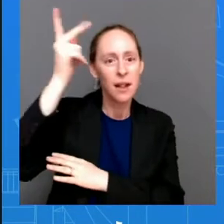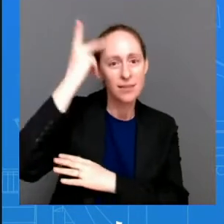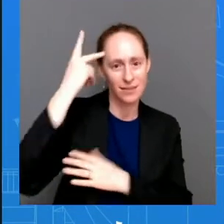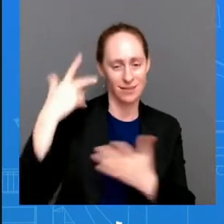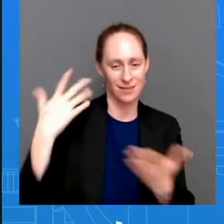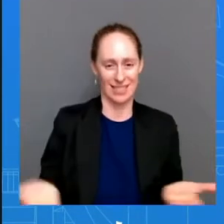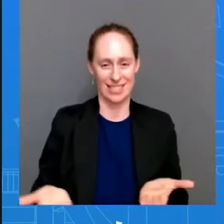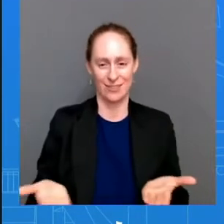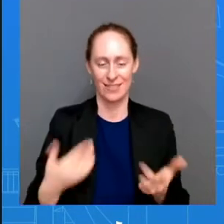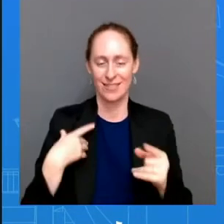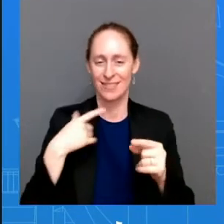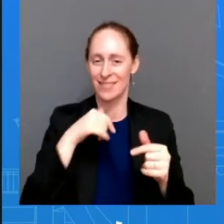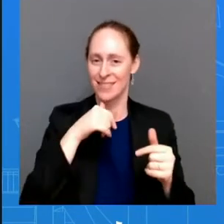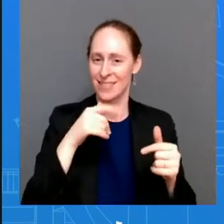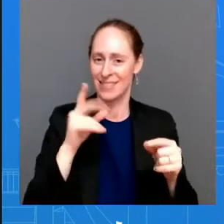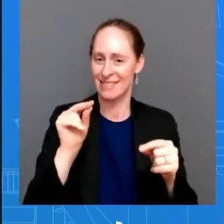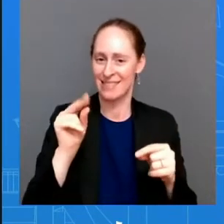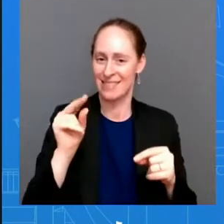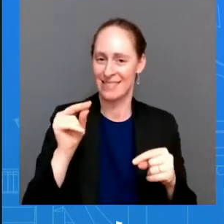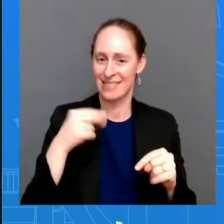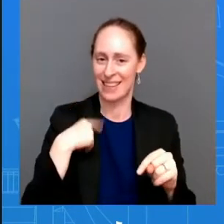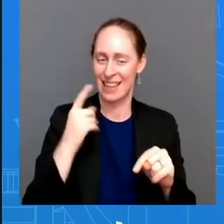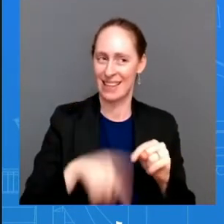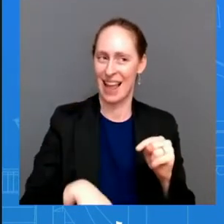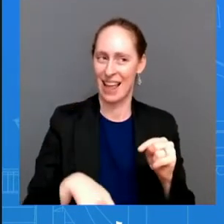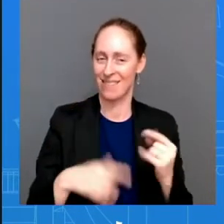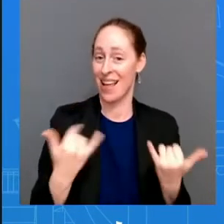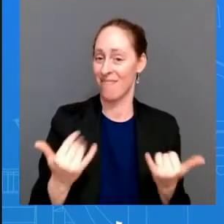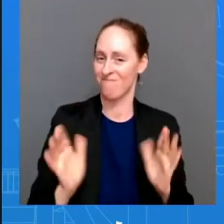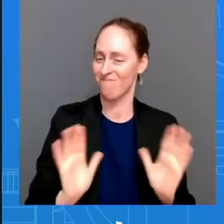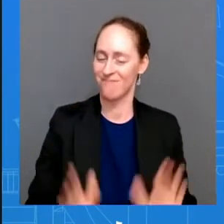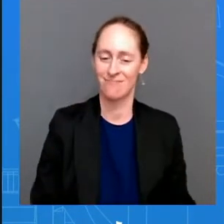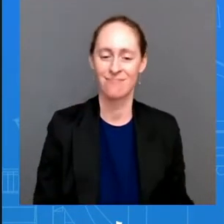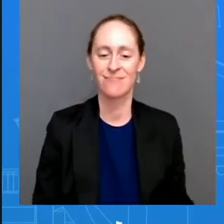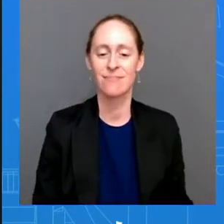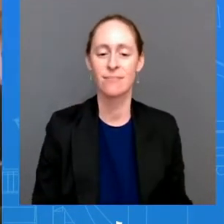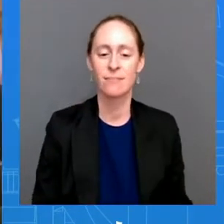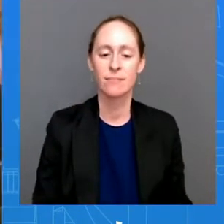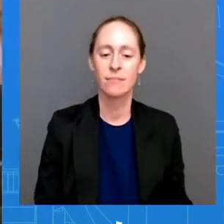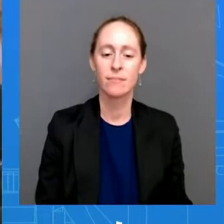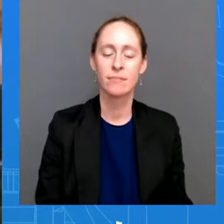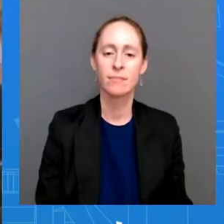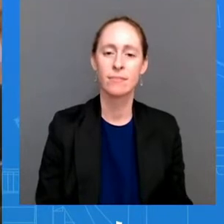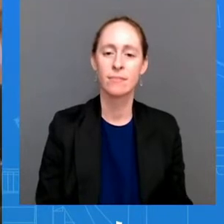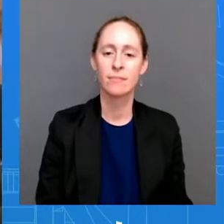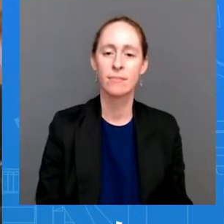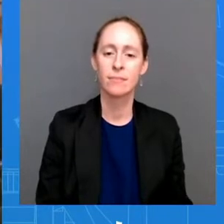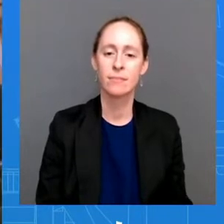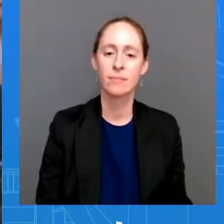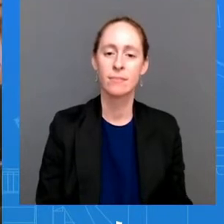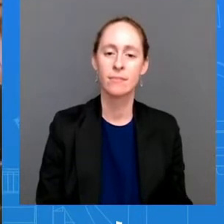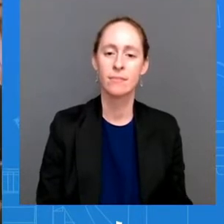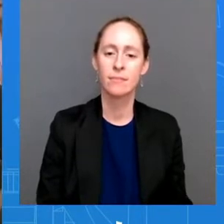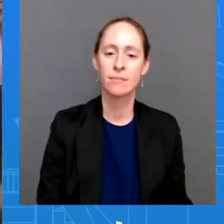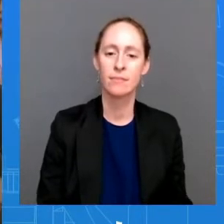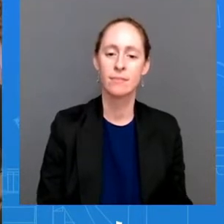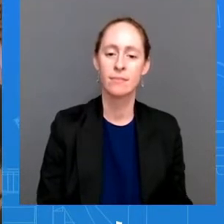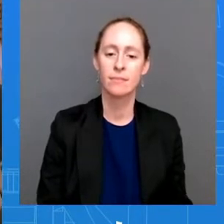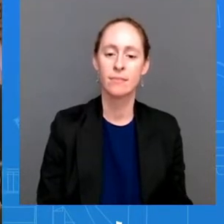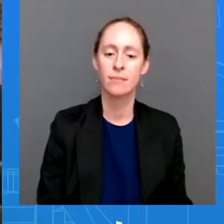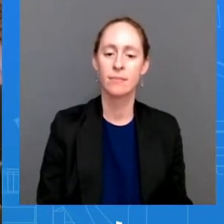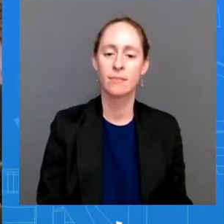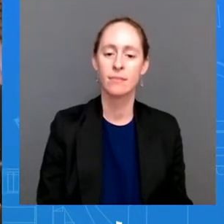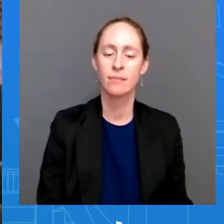yeah um good so on the opec announcement given what the president has invested um does he feel like the increase was an insult